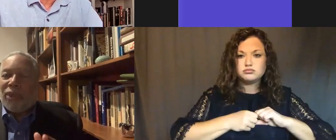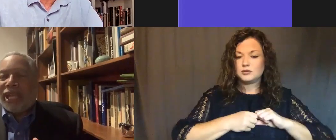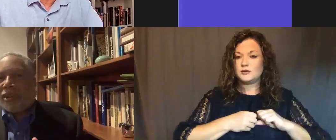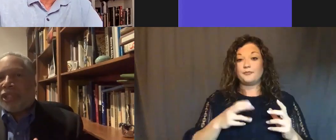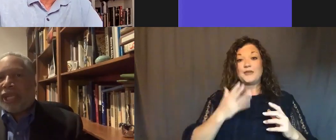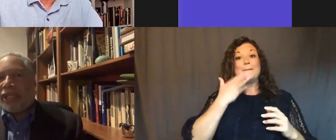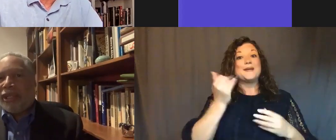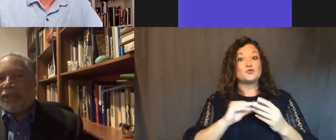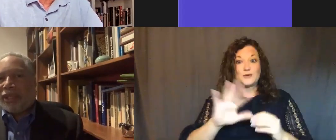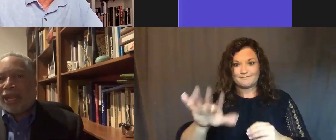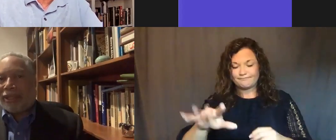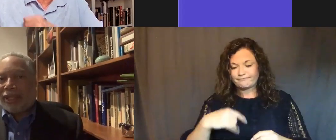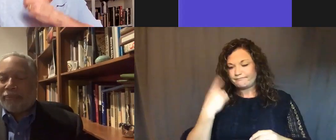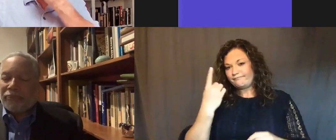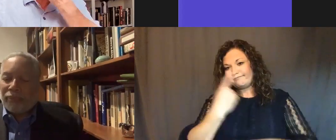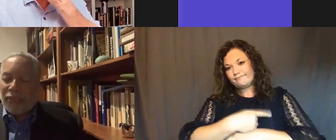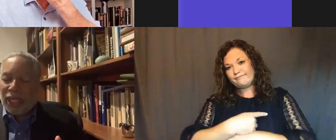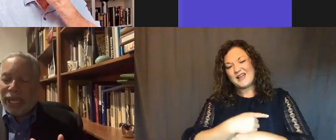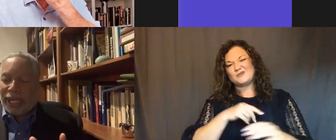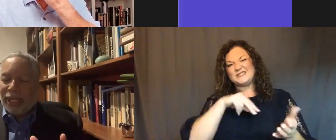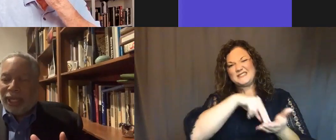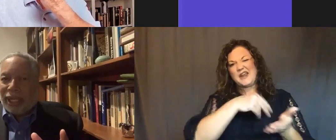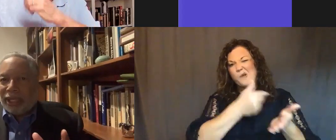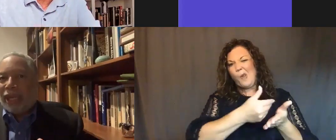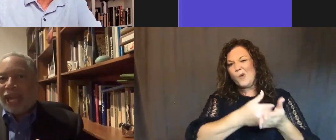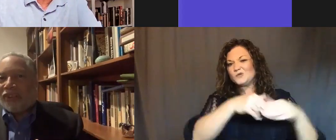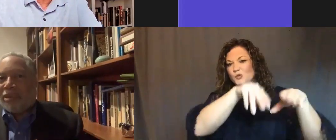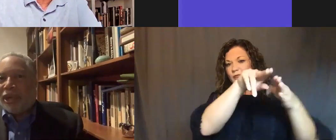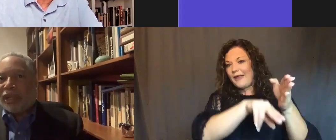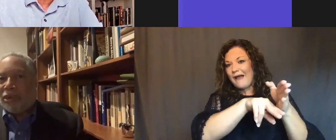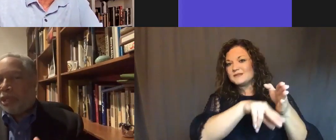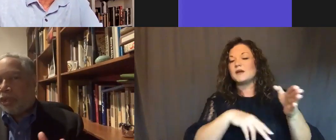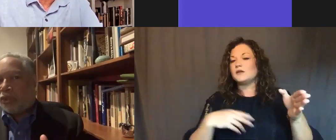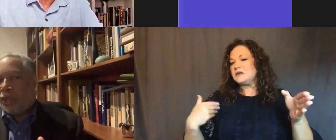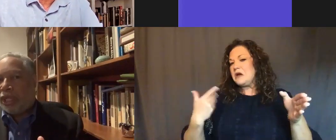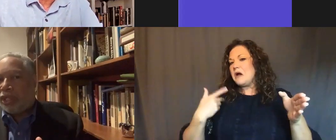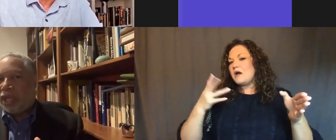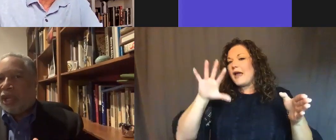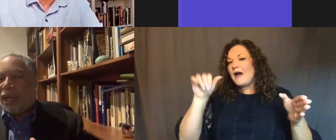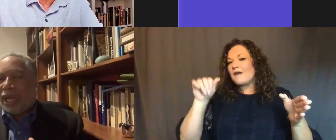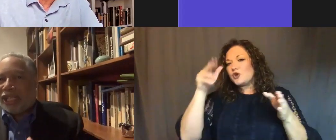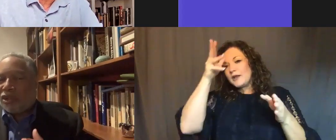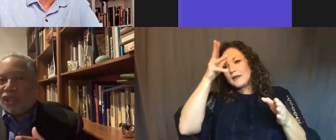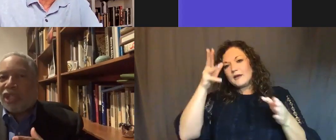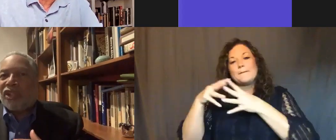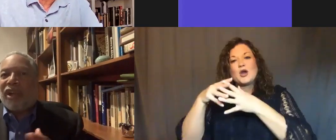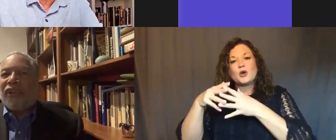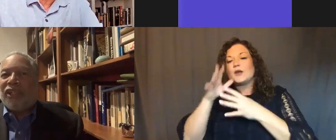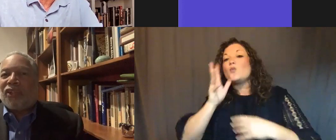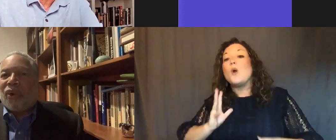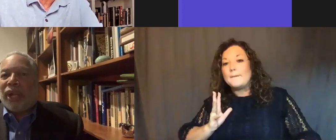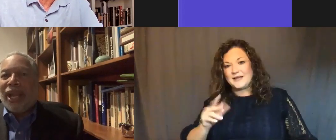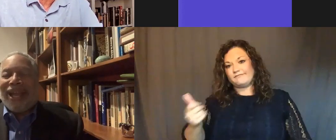one day I was standing near the casket and a young African American woman in her 20s, I guess, was just